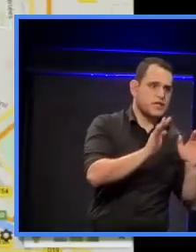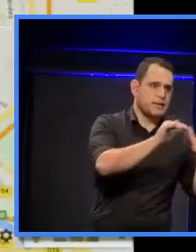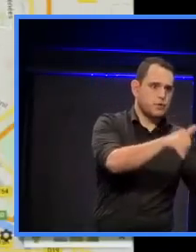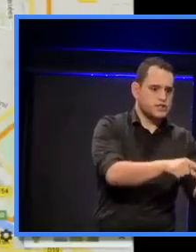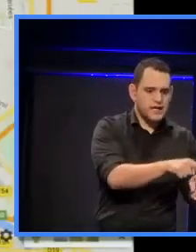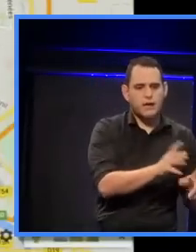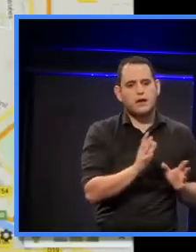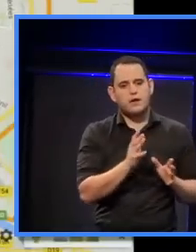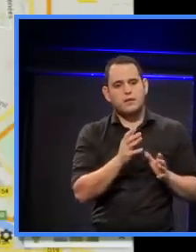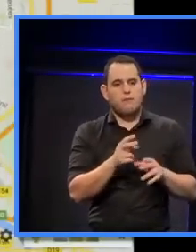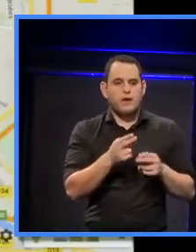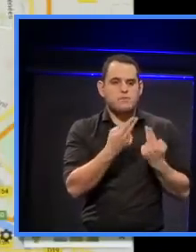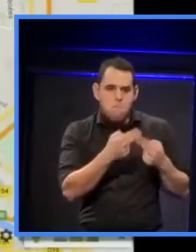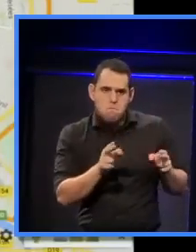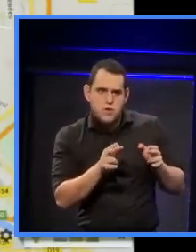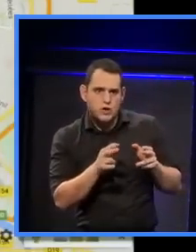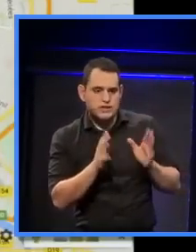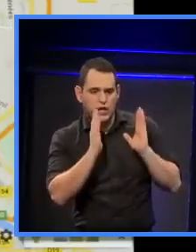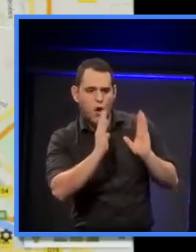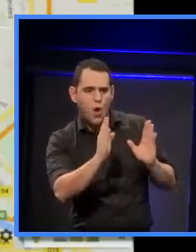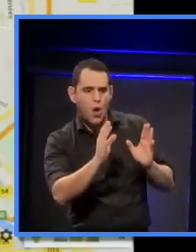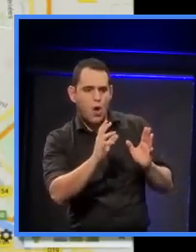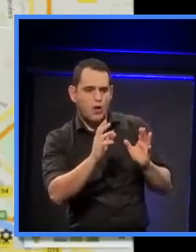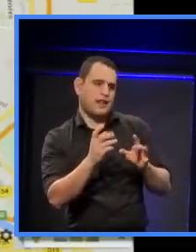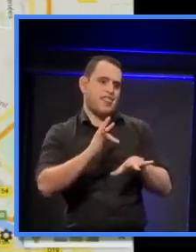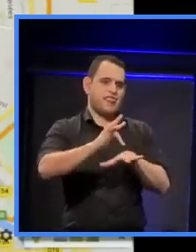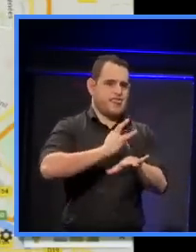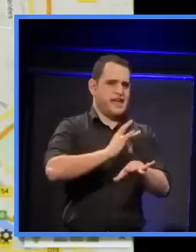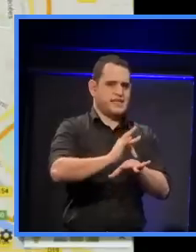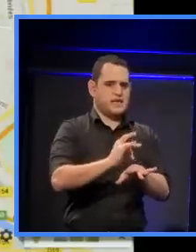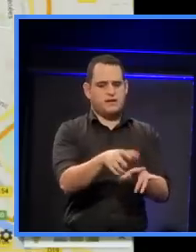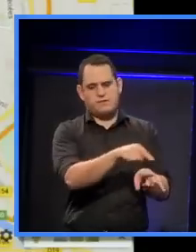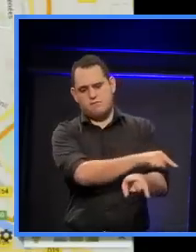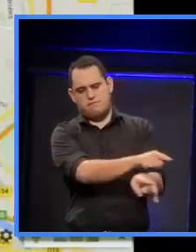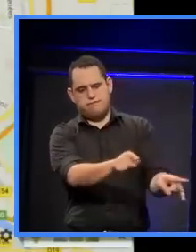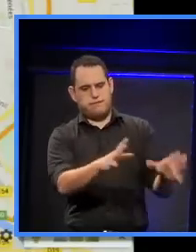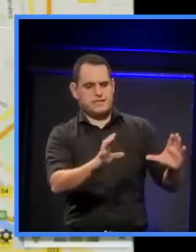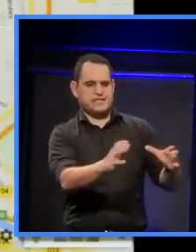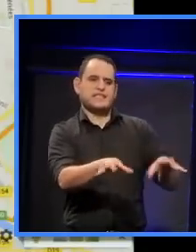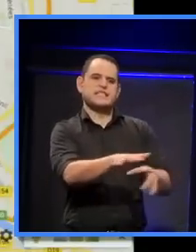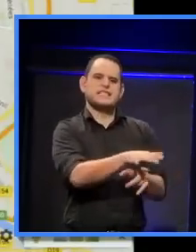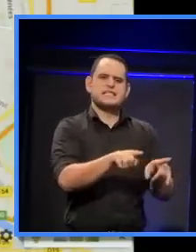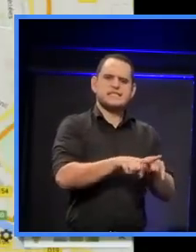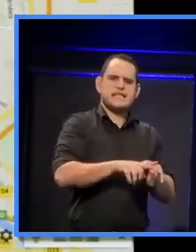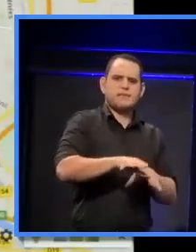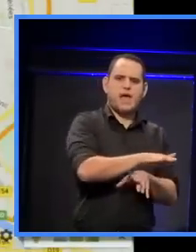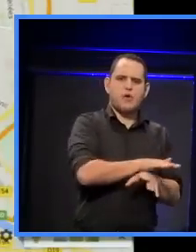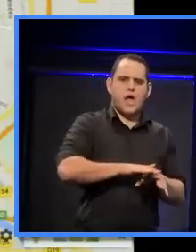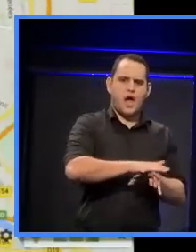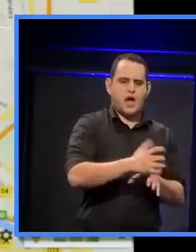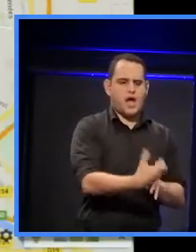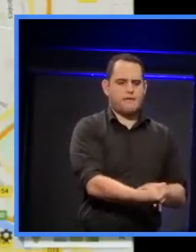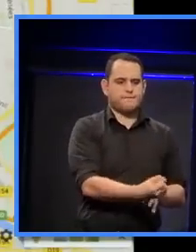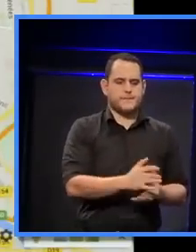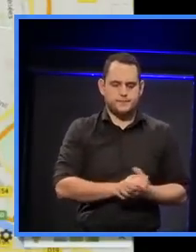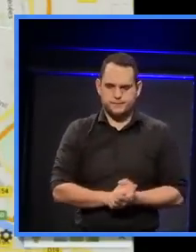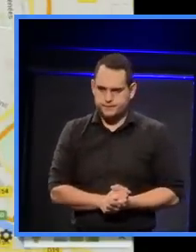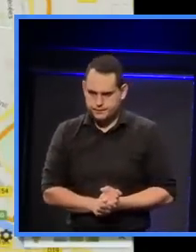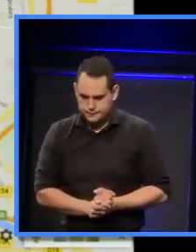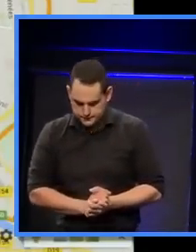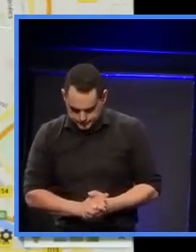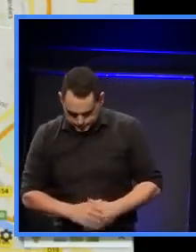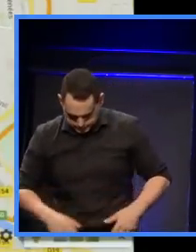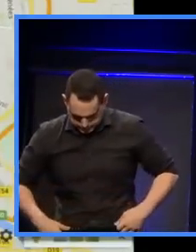which is a small concert hall and an organ recital room, and the Conservatoire de Musique, which is their conservatory